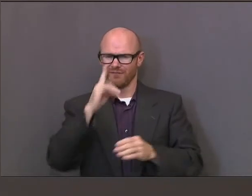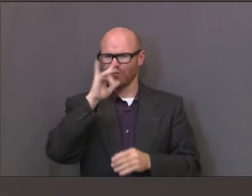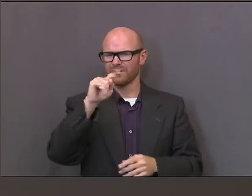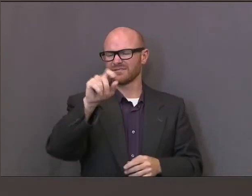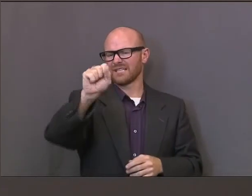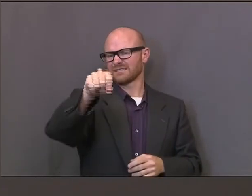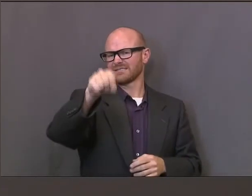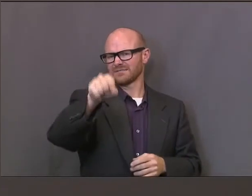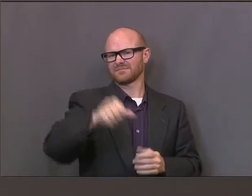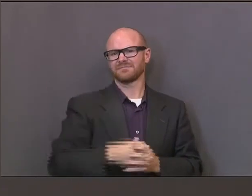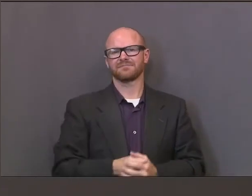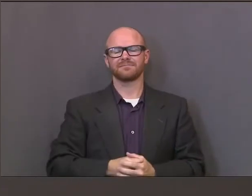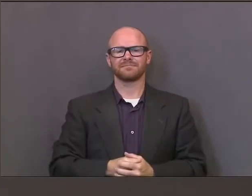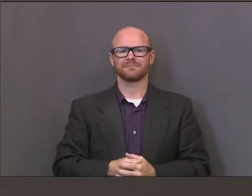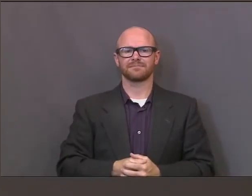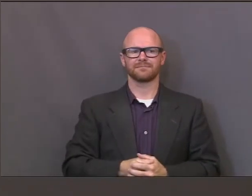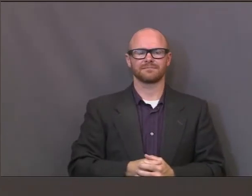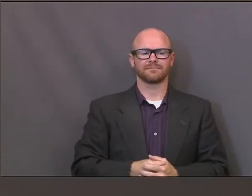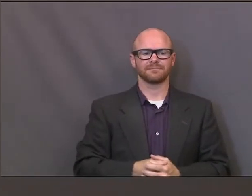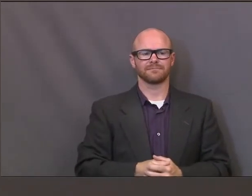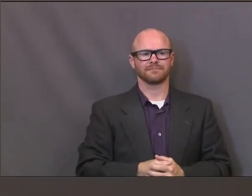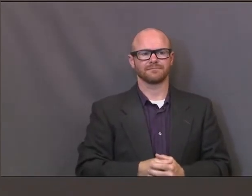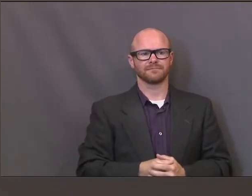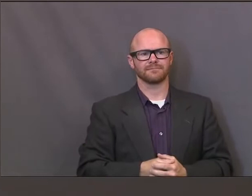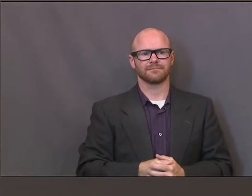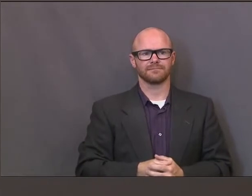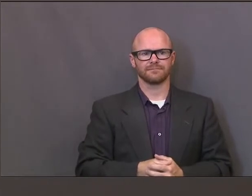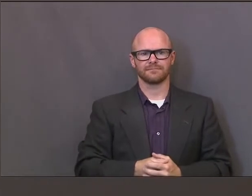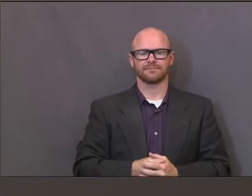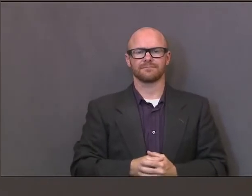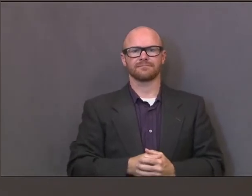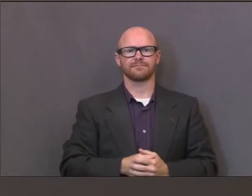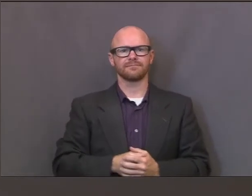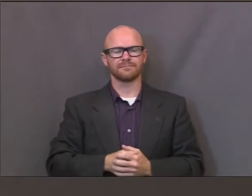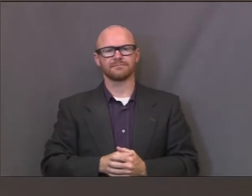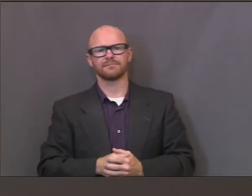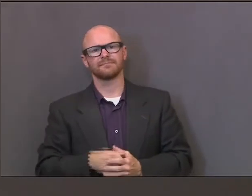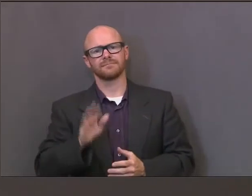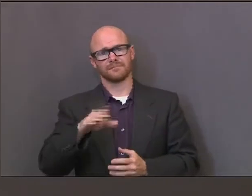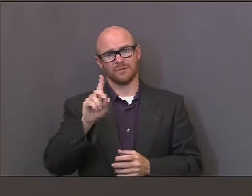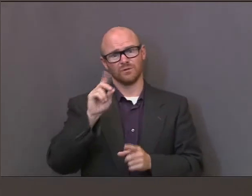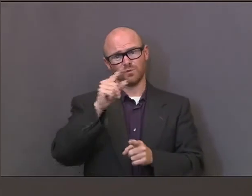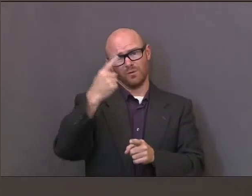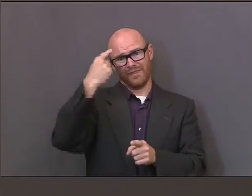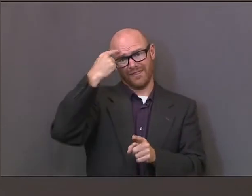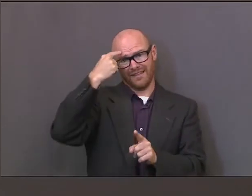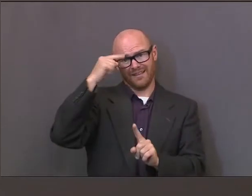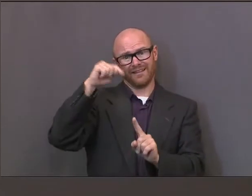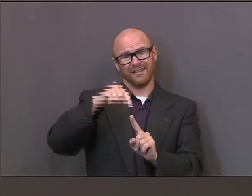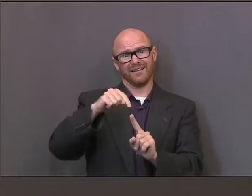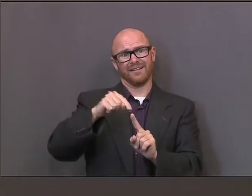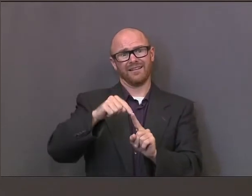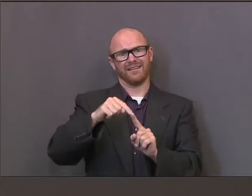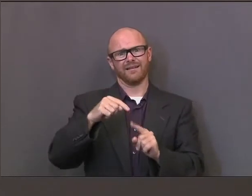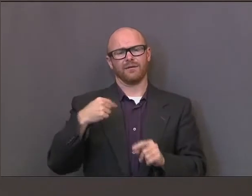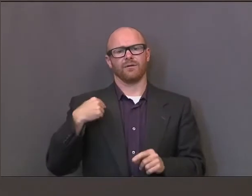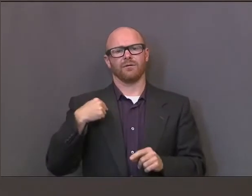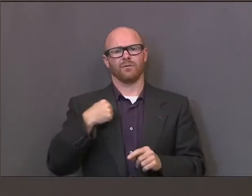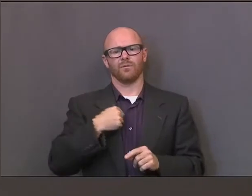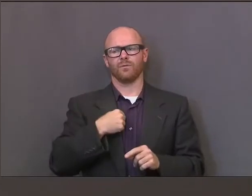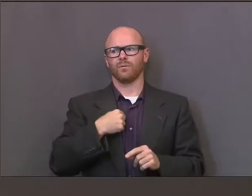eventuality. And just a quick follow-up. Do you think that this ramping up of the process